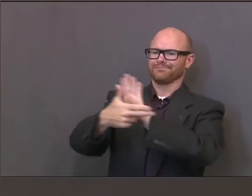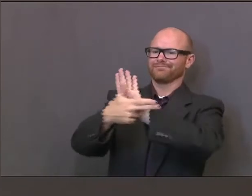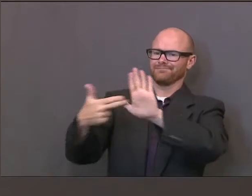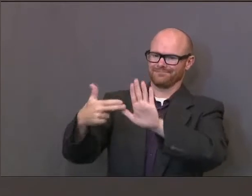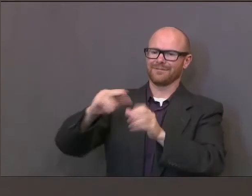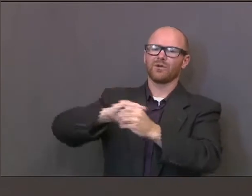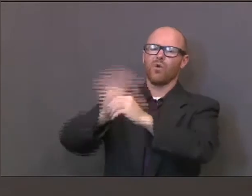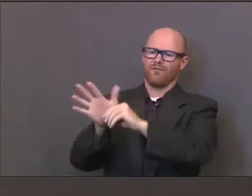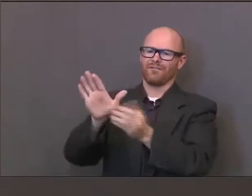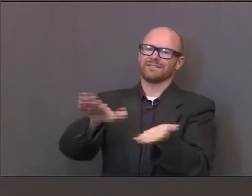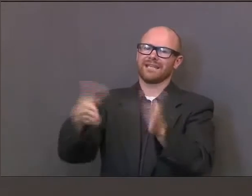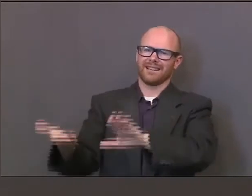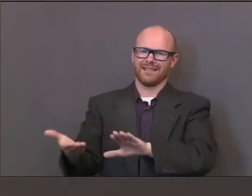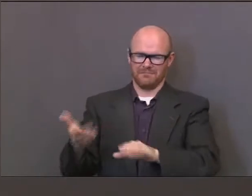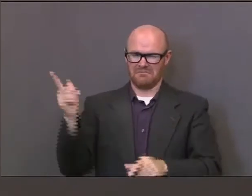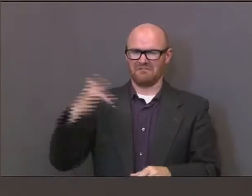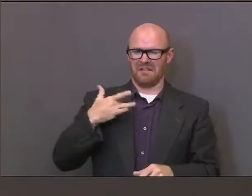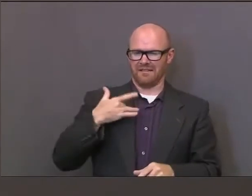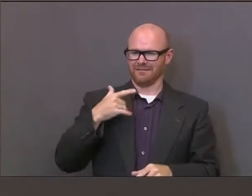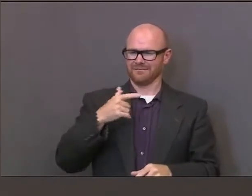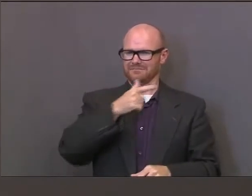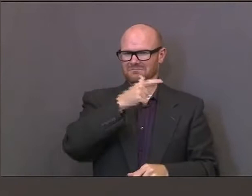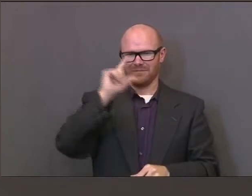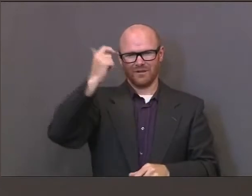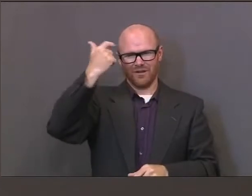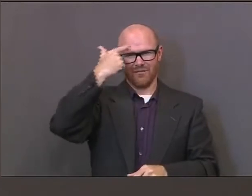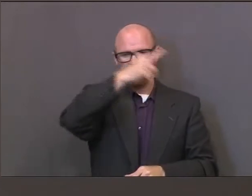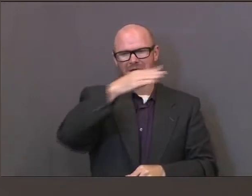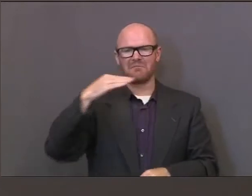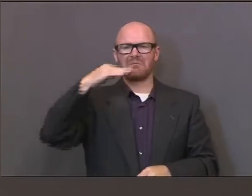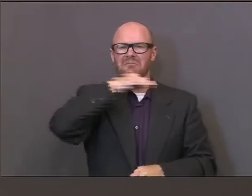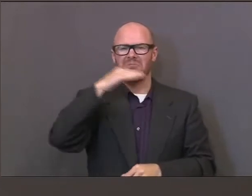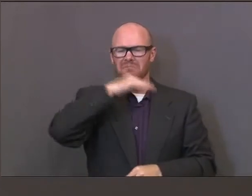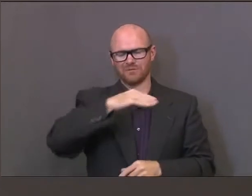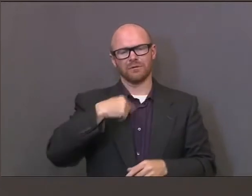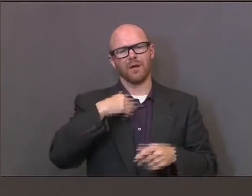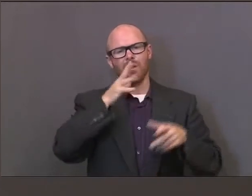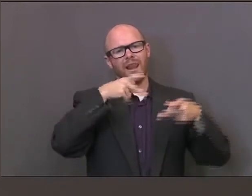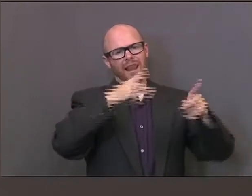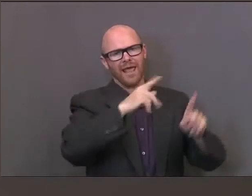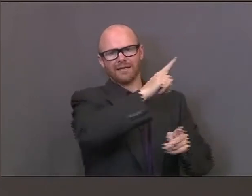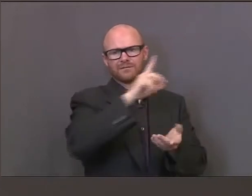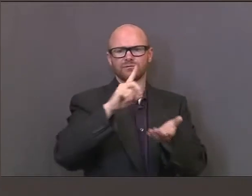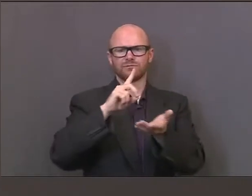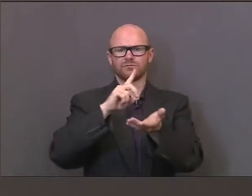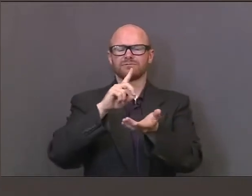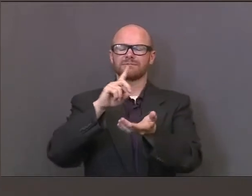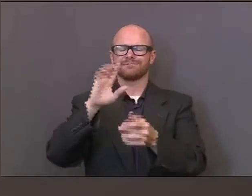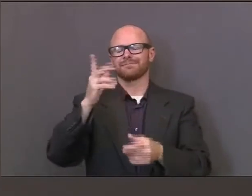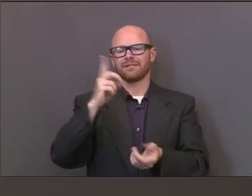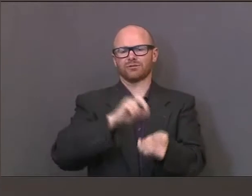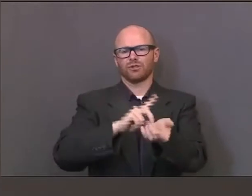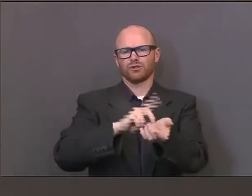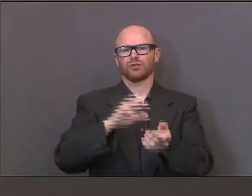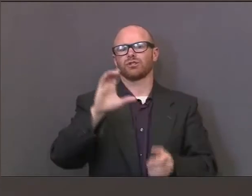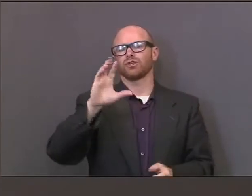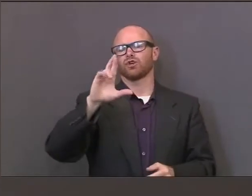like there's a conspiracy going on. so I've asked Dr. Christensen to come and talk about how deaths are certified here in the state of Utah.